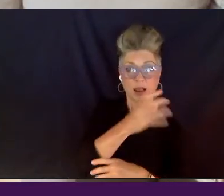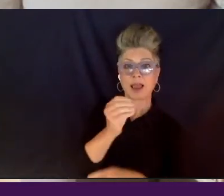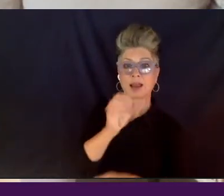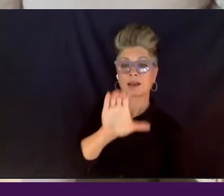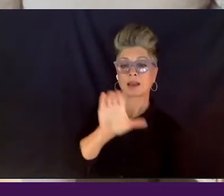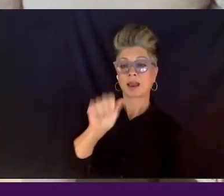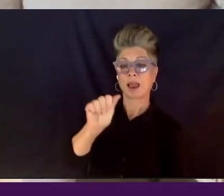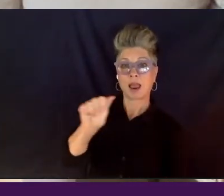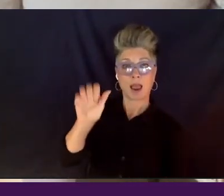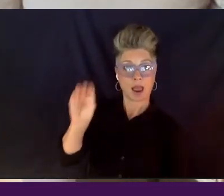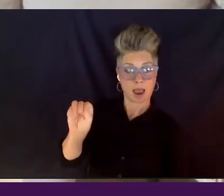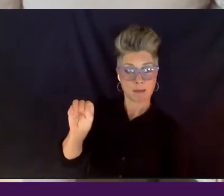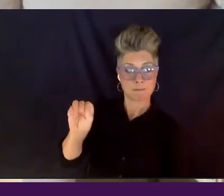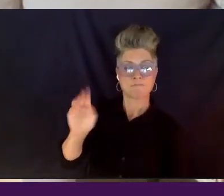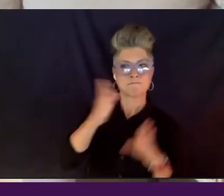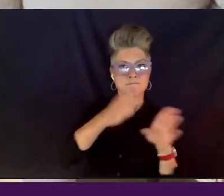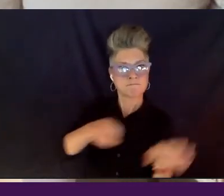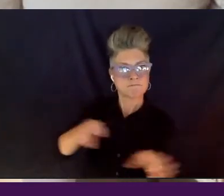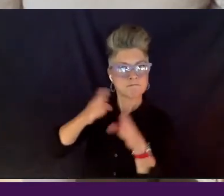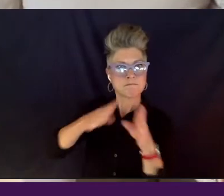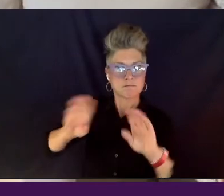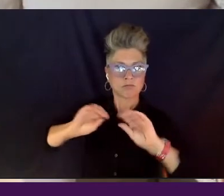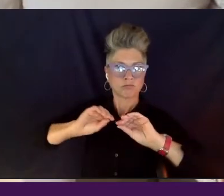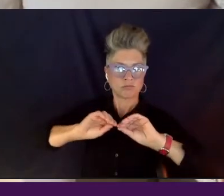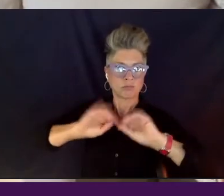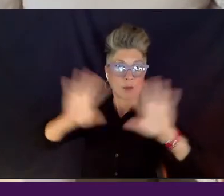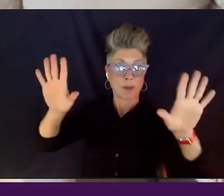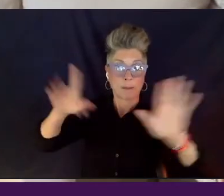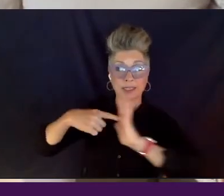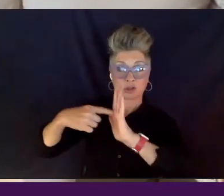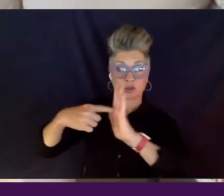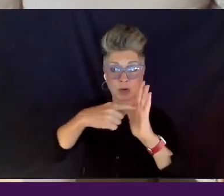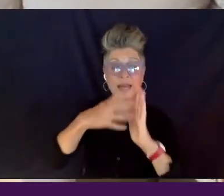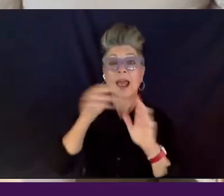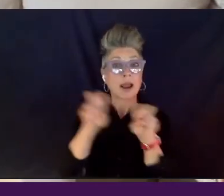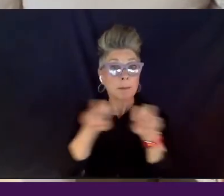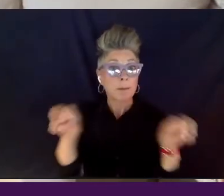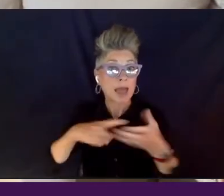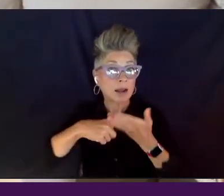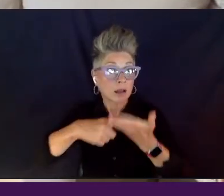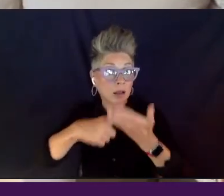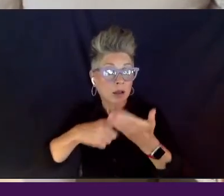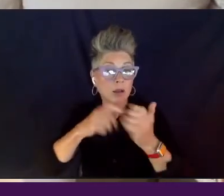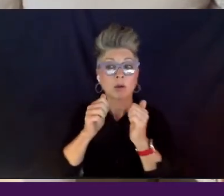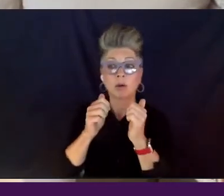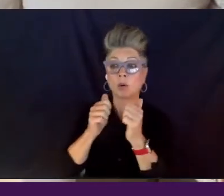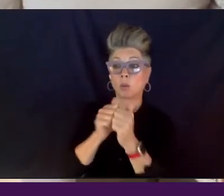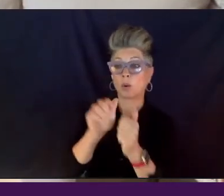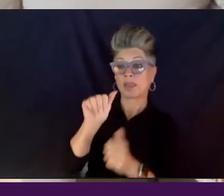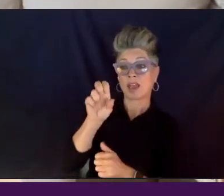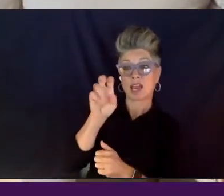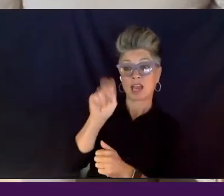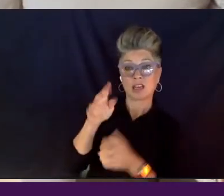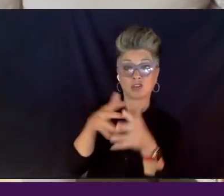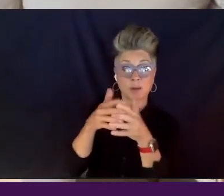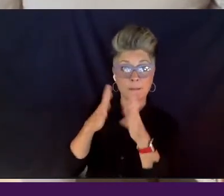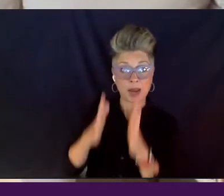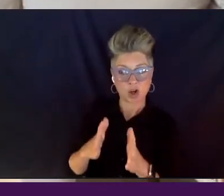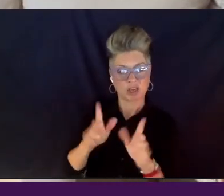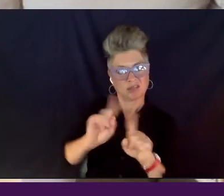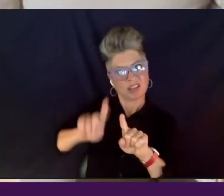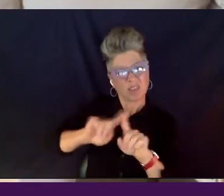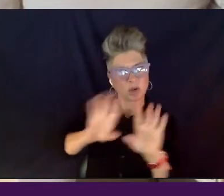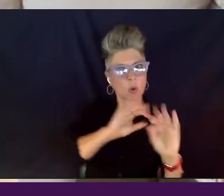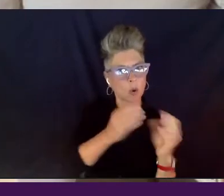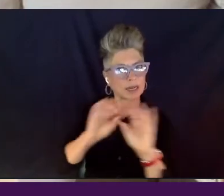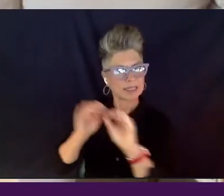public screening and, um, and a panel discussion with Asian American, um, organizations, um,